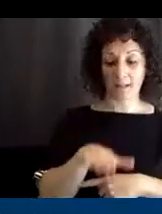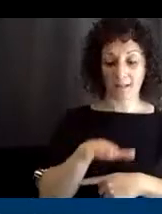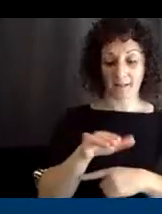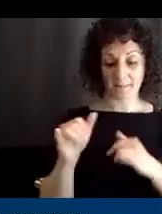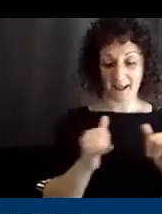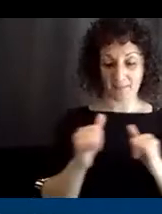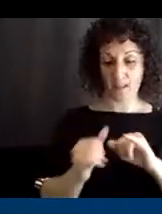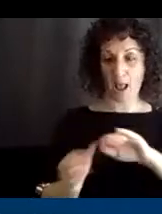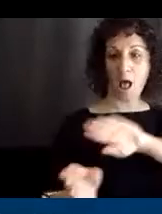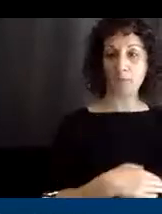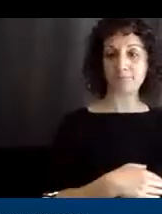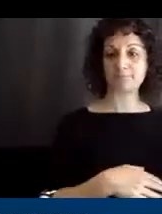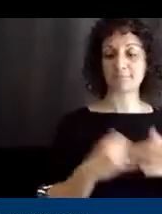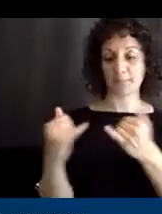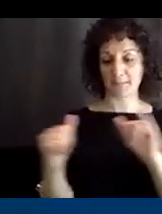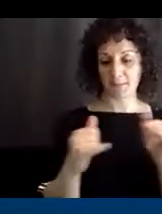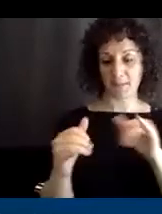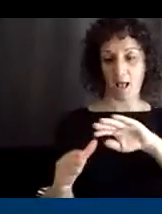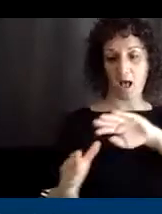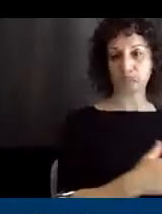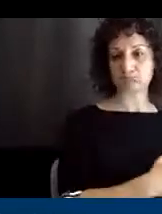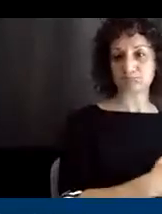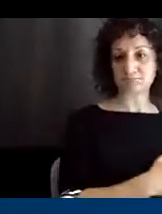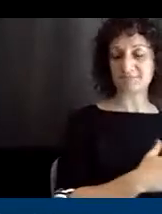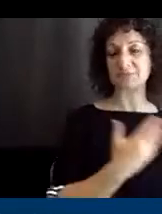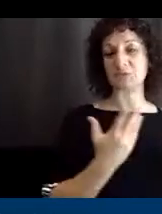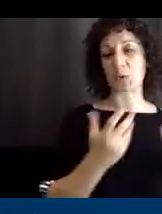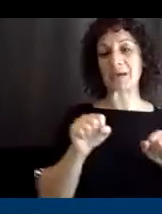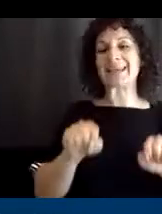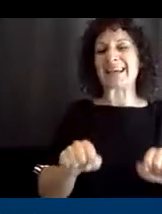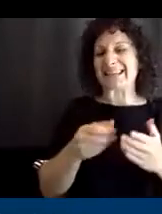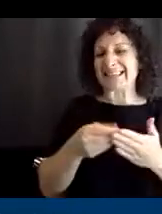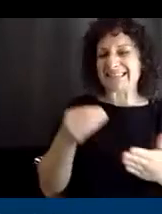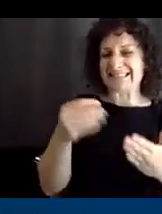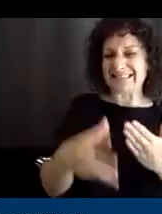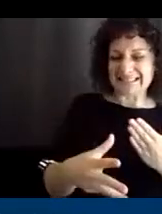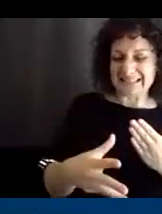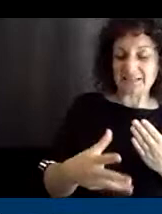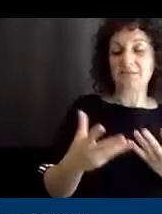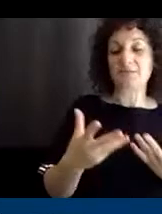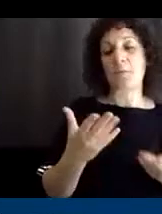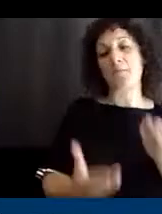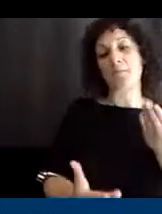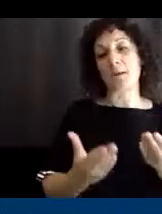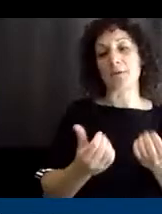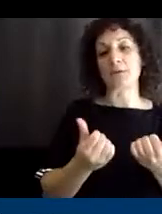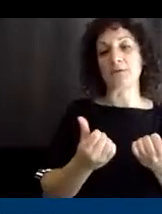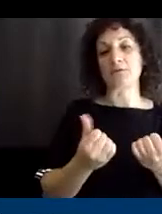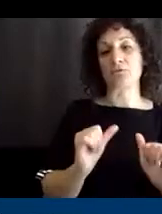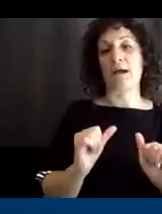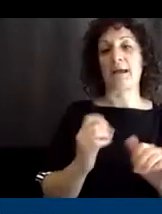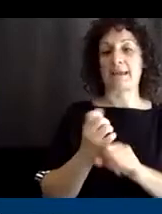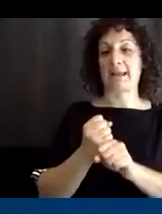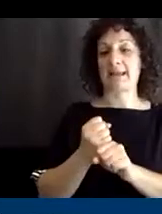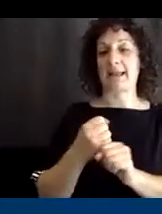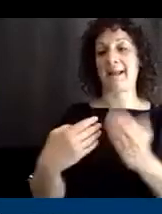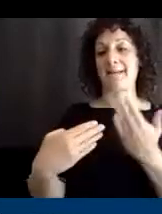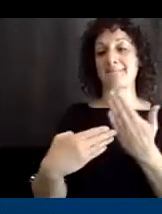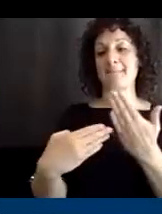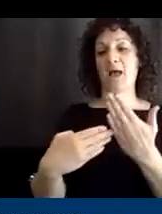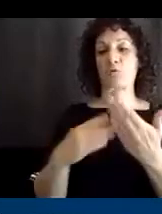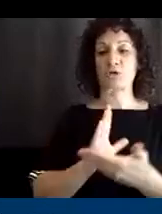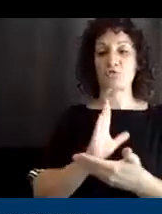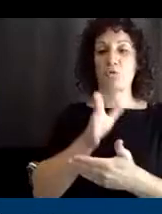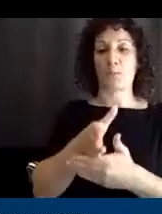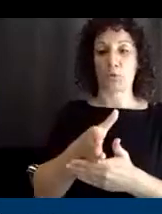one way around that that can be a little bit more cost effective is using a battery interrupter. And what the battery